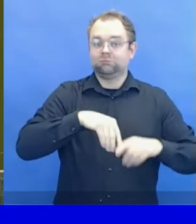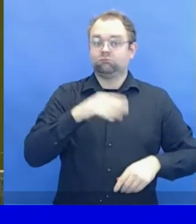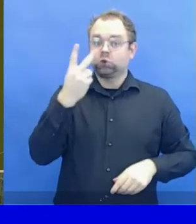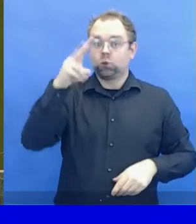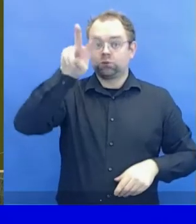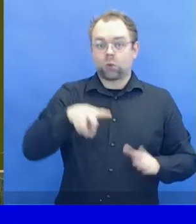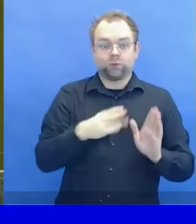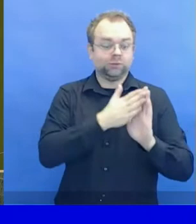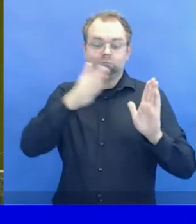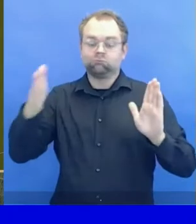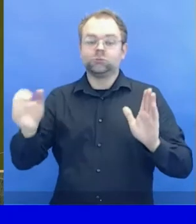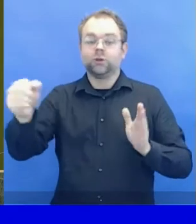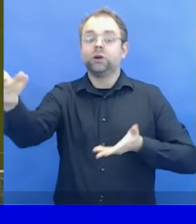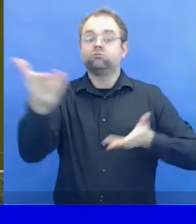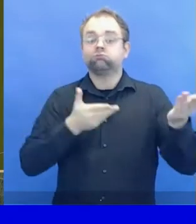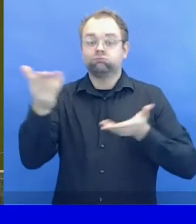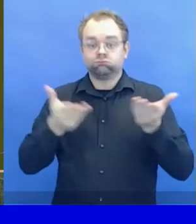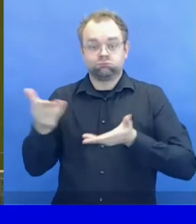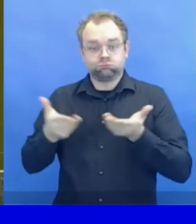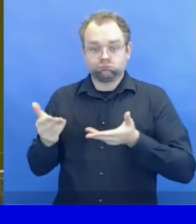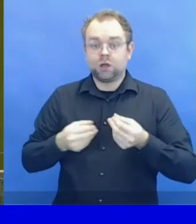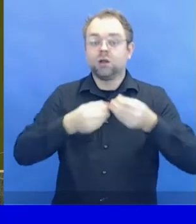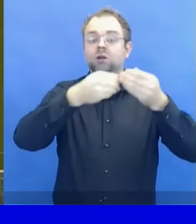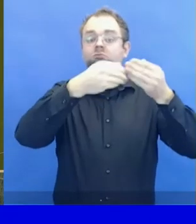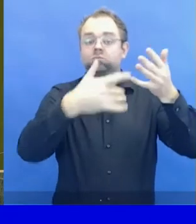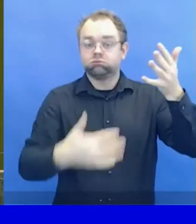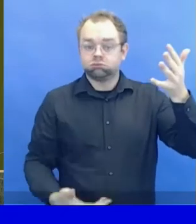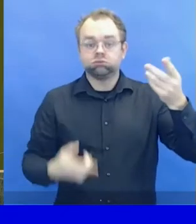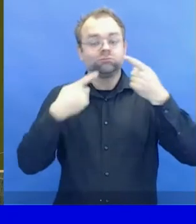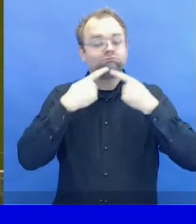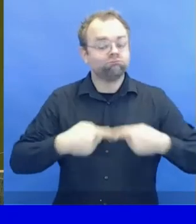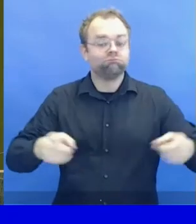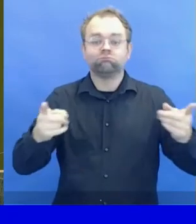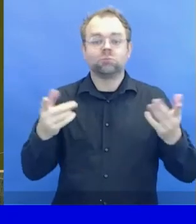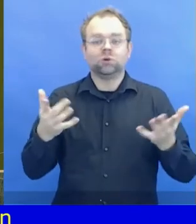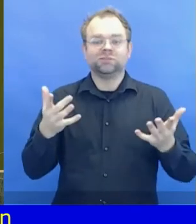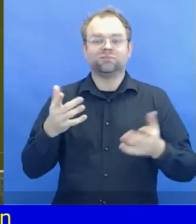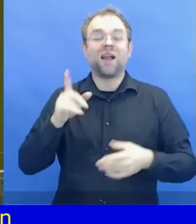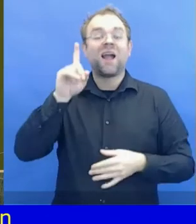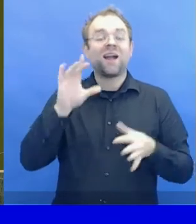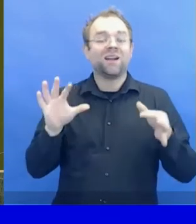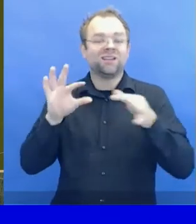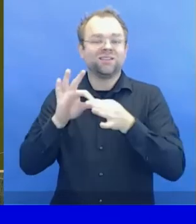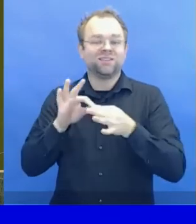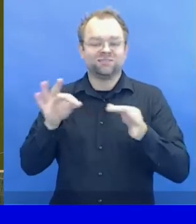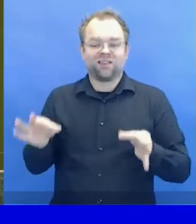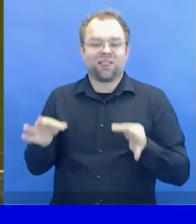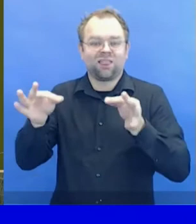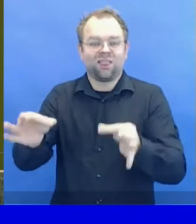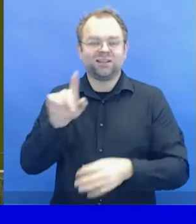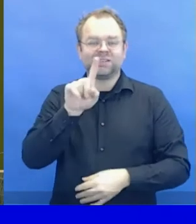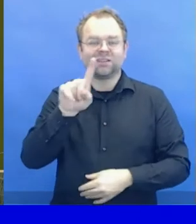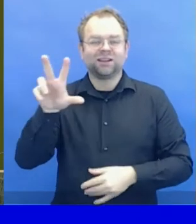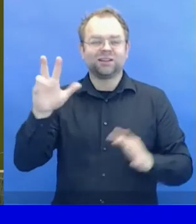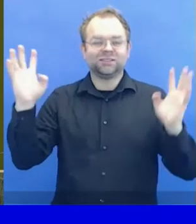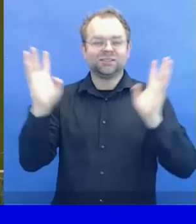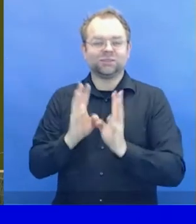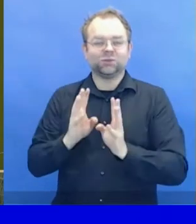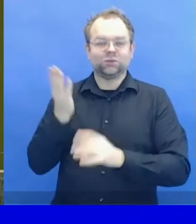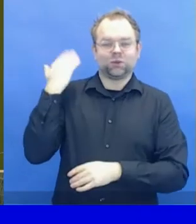the deadline for nomination of nine members of the Committee was extended until 1st October 2020,